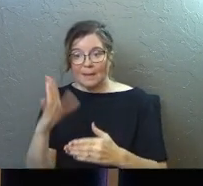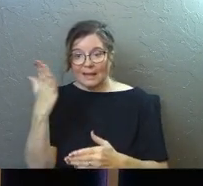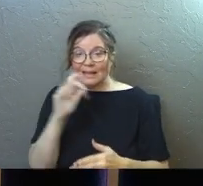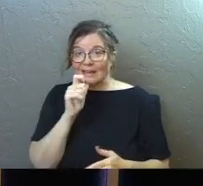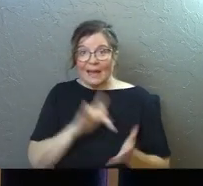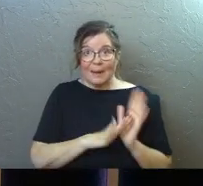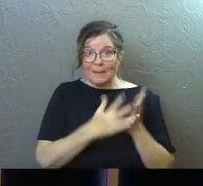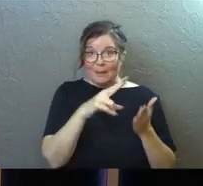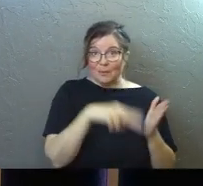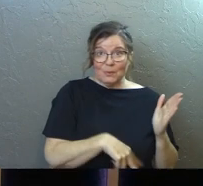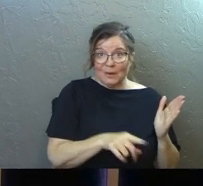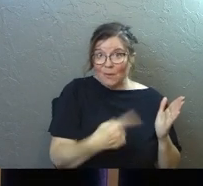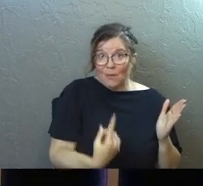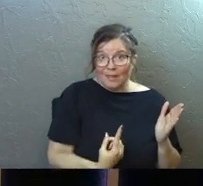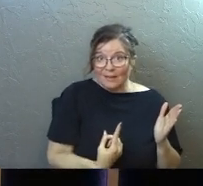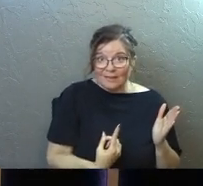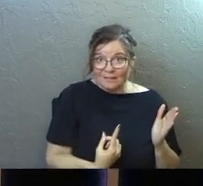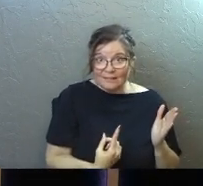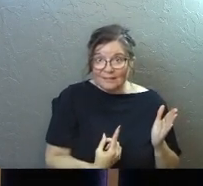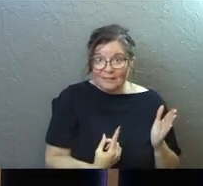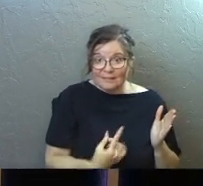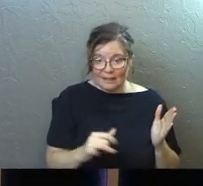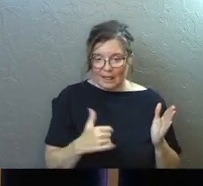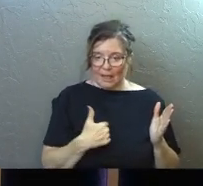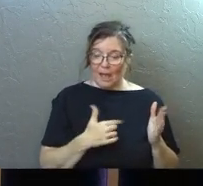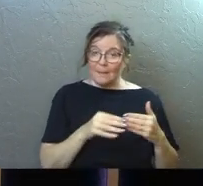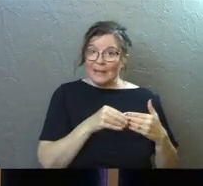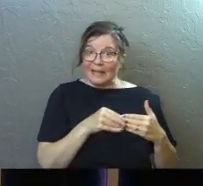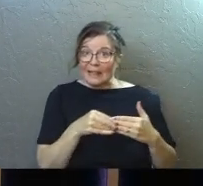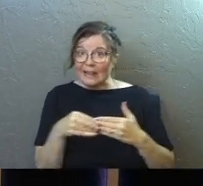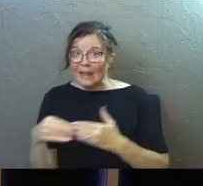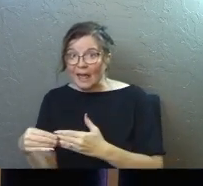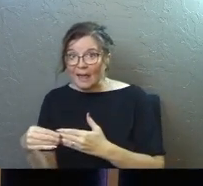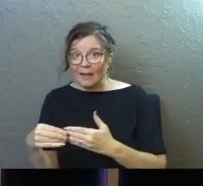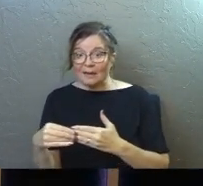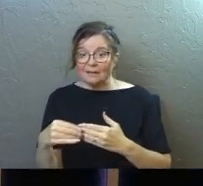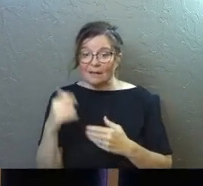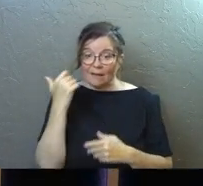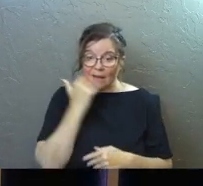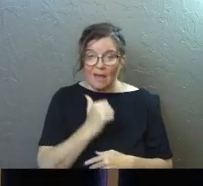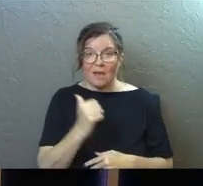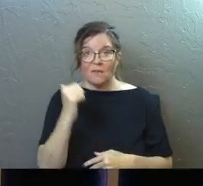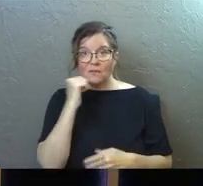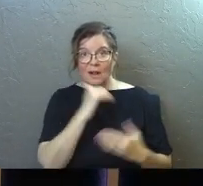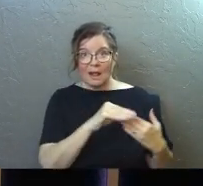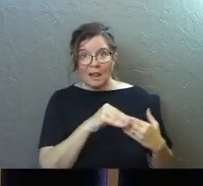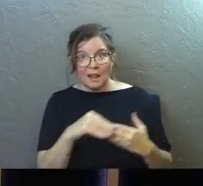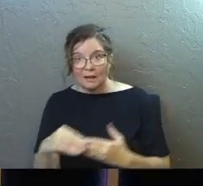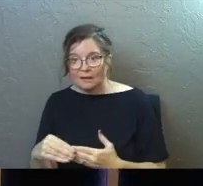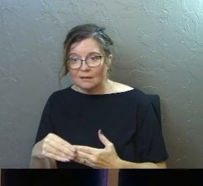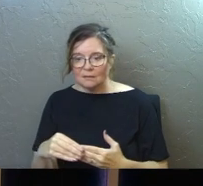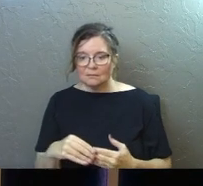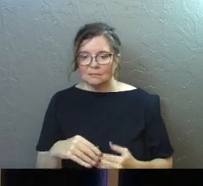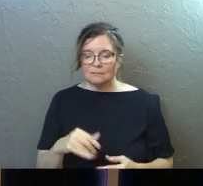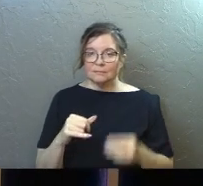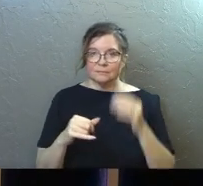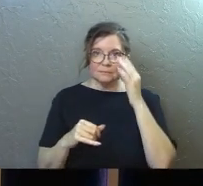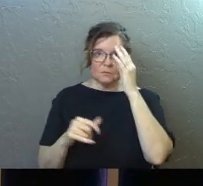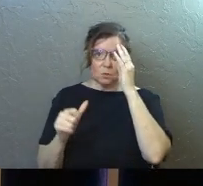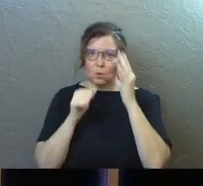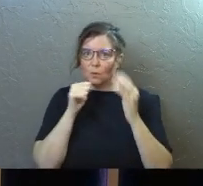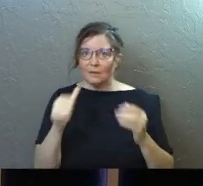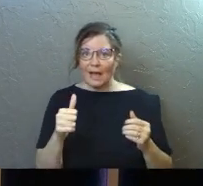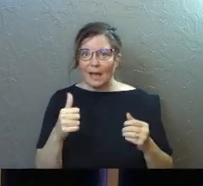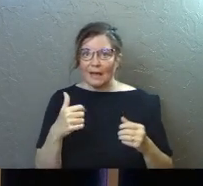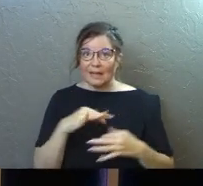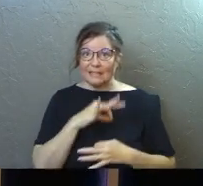That's not just Bible reading there. Like I'm being led by God day in and day out. So you have not received a spirit that